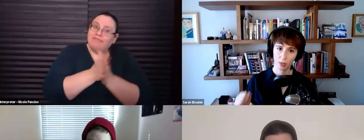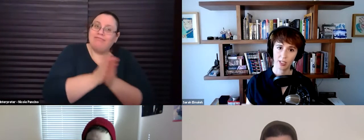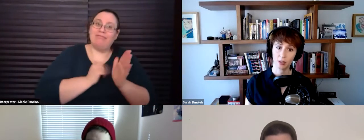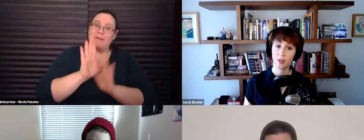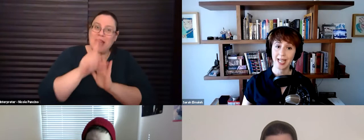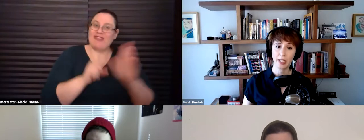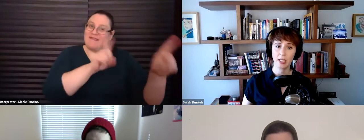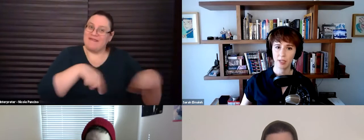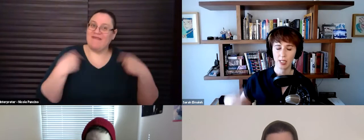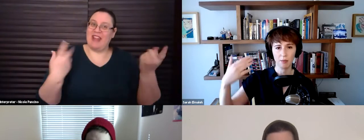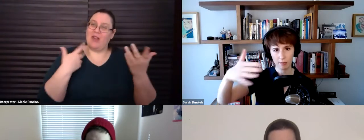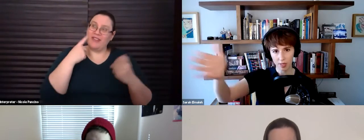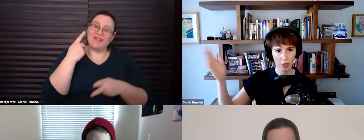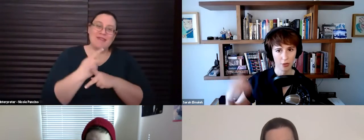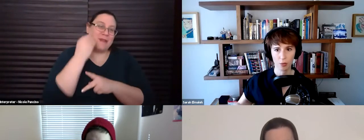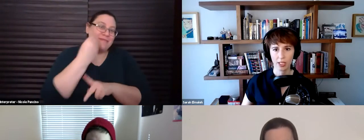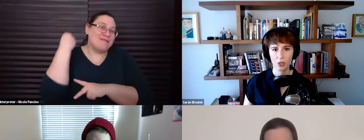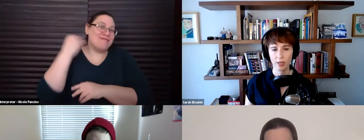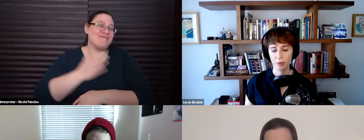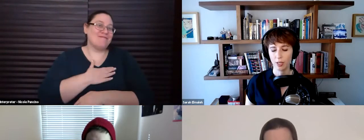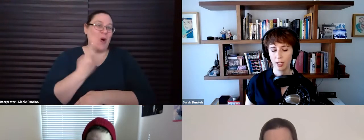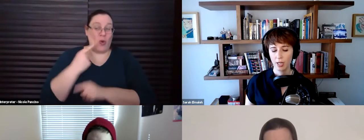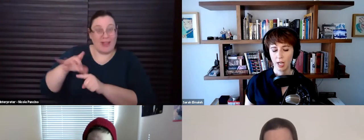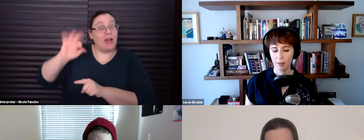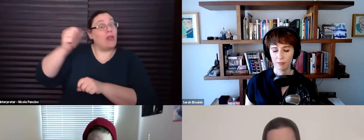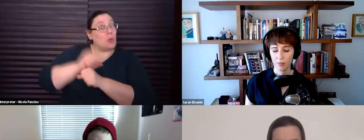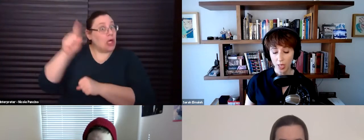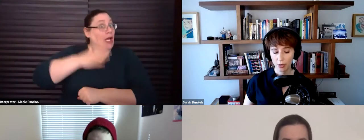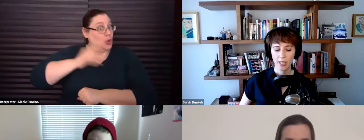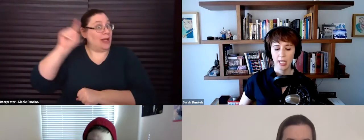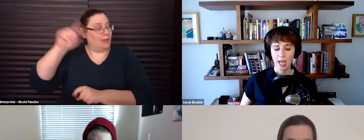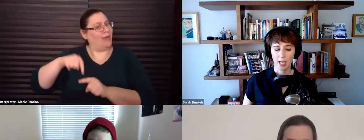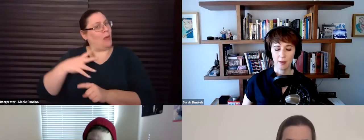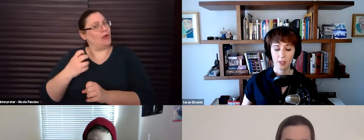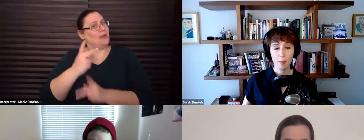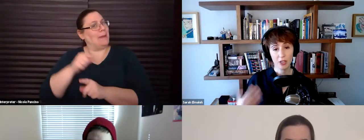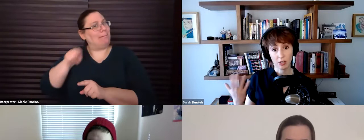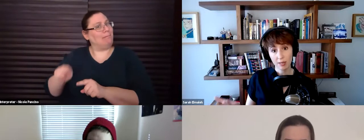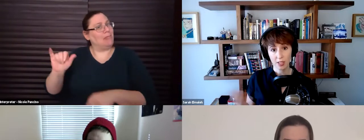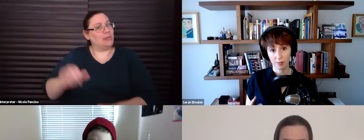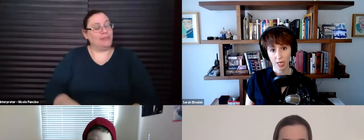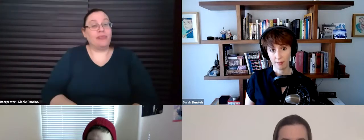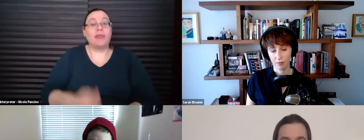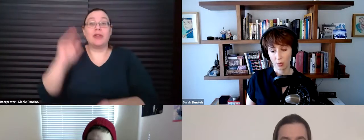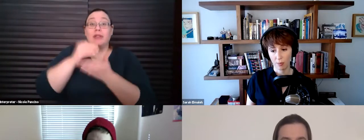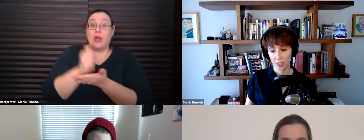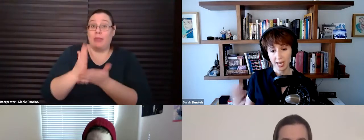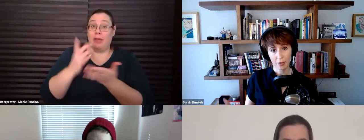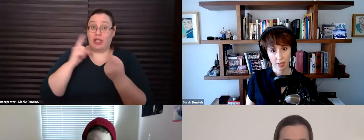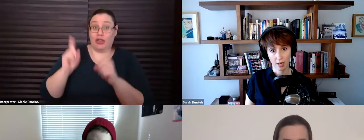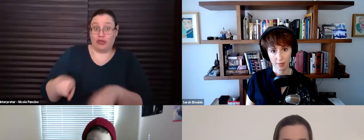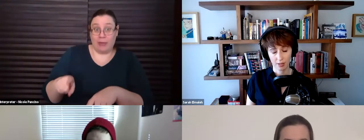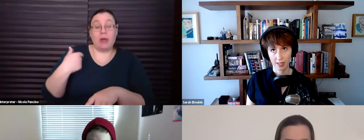And I never kind of wanted to lose sight of it, even as I discovered other work and enjoyed other work. Um, so, uh, the low budget agreement, um, that we